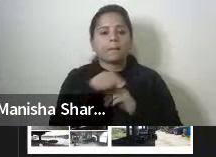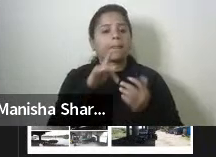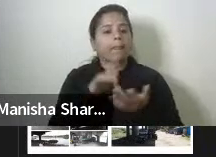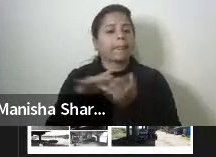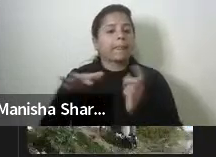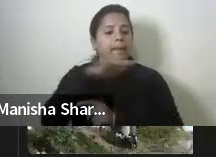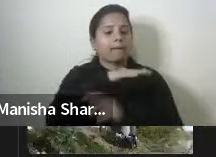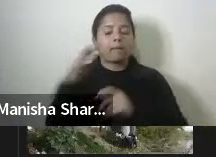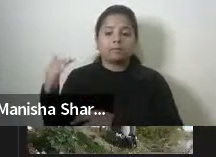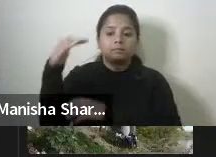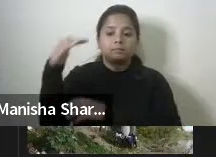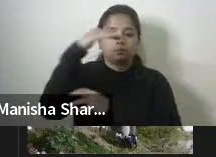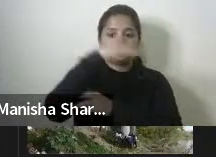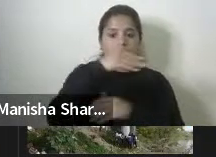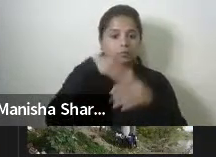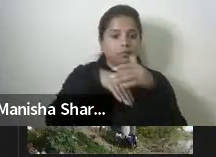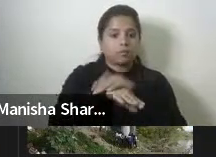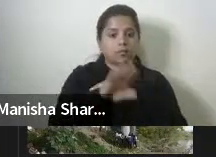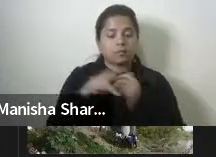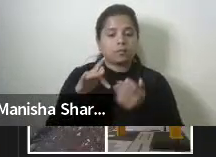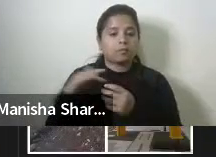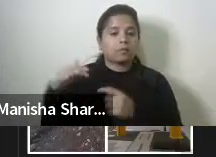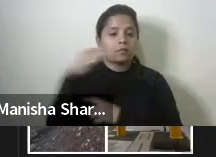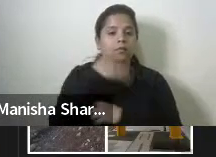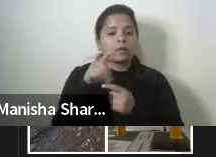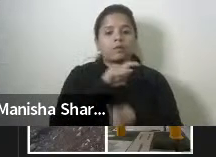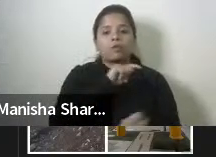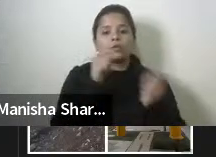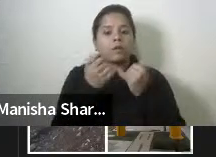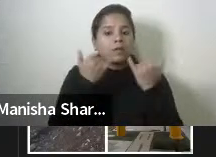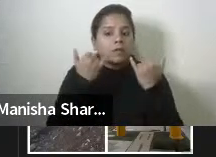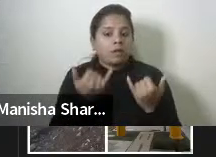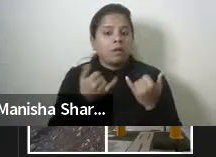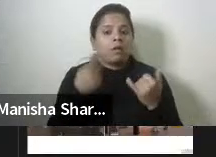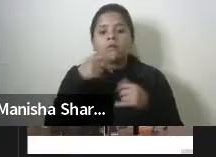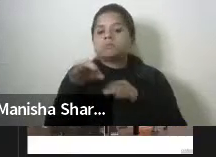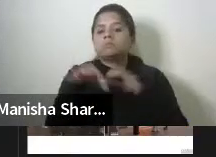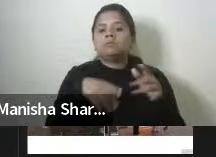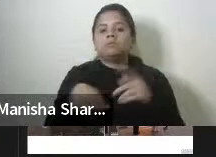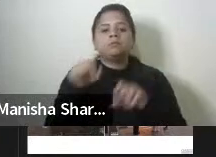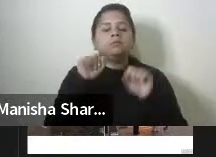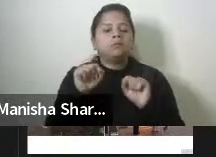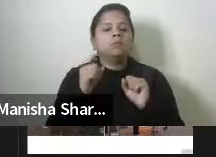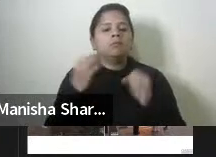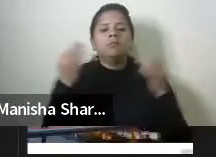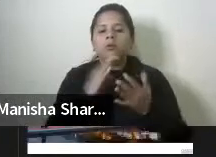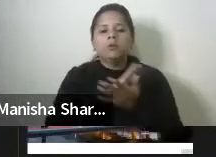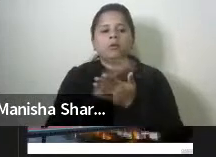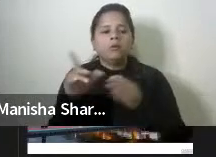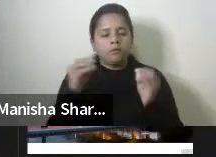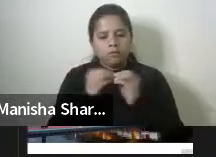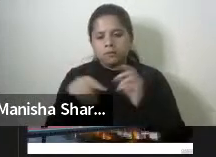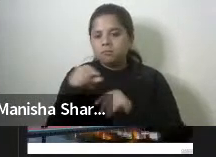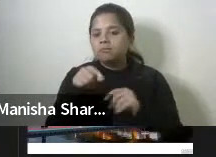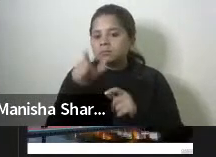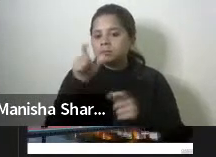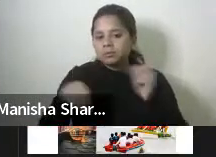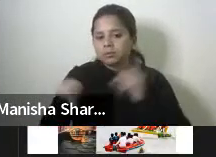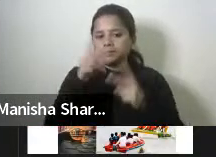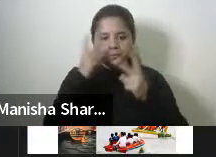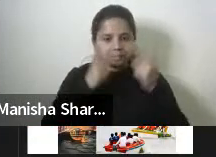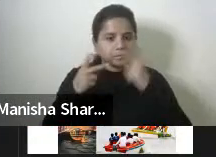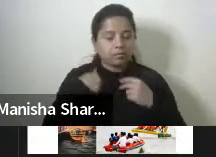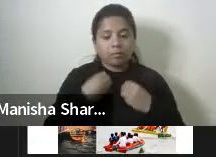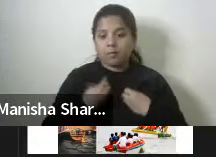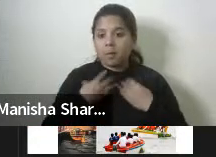a flyover, which was laying, uh, which we converted. And now it's like become the city's new hub. And, um, we are so